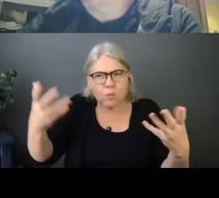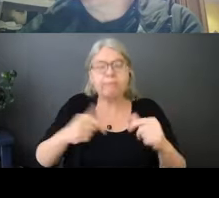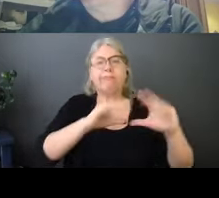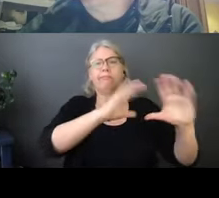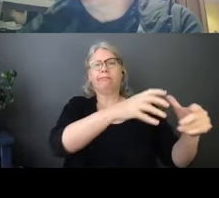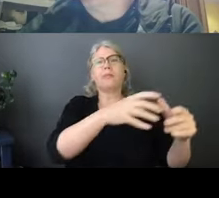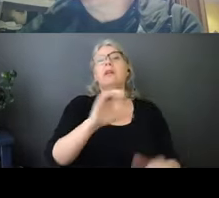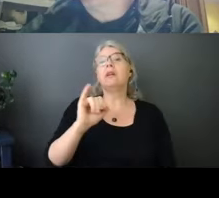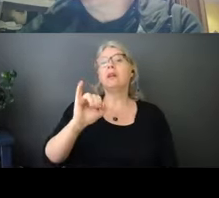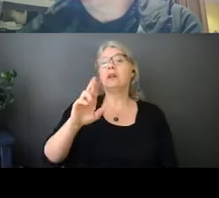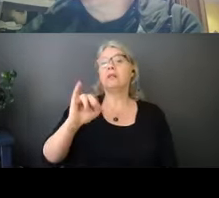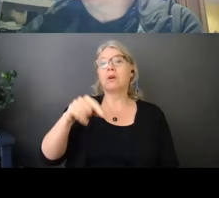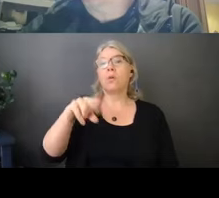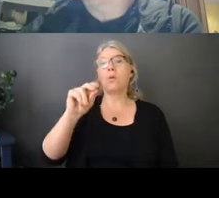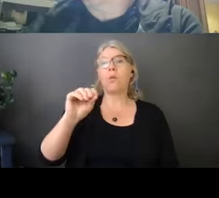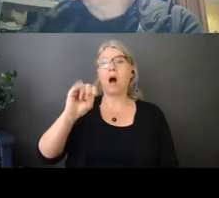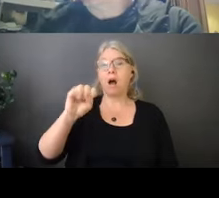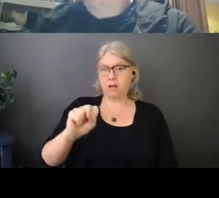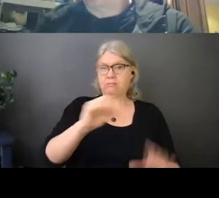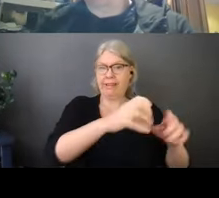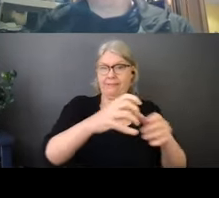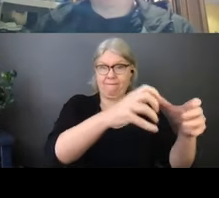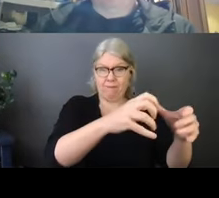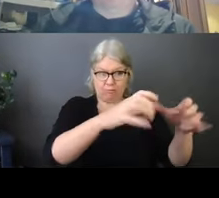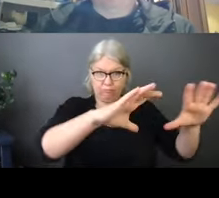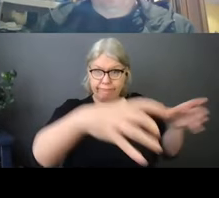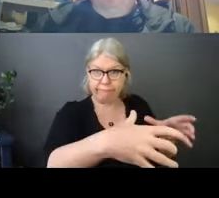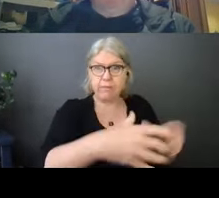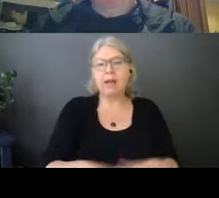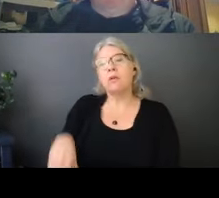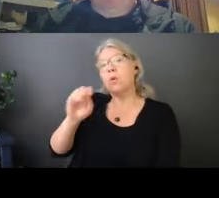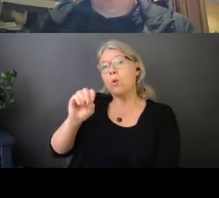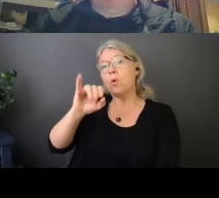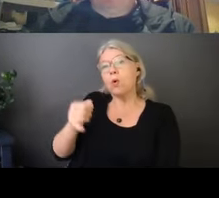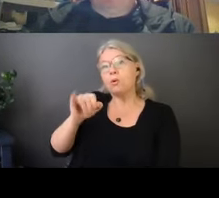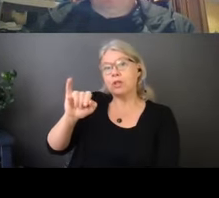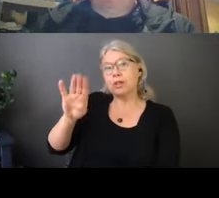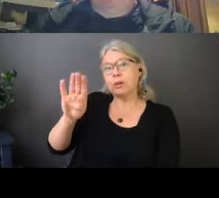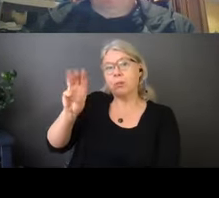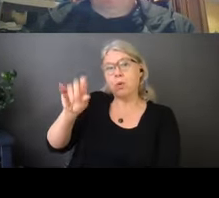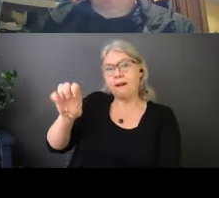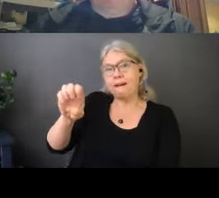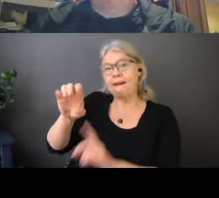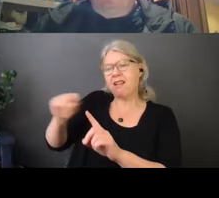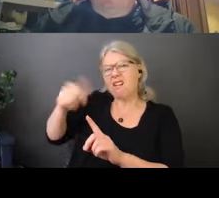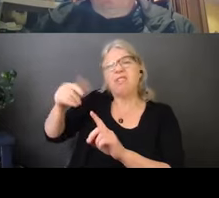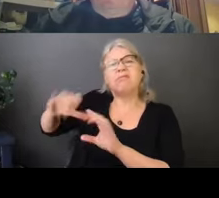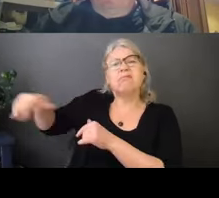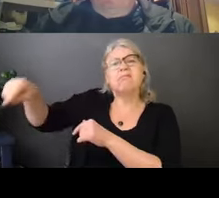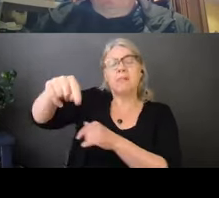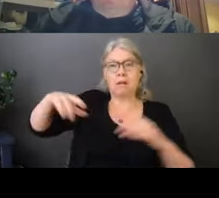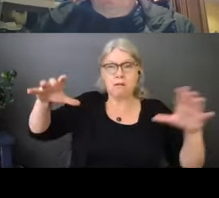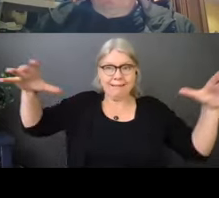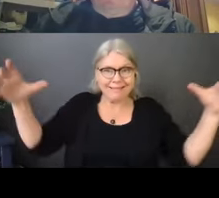and the Ojibwe and the Alibi nations to peacefully